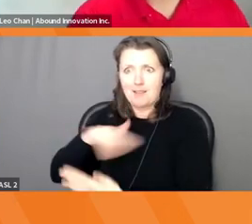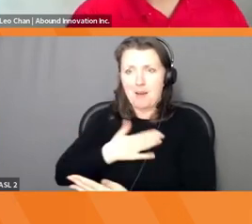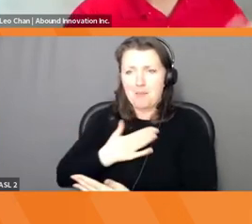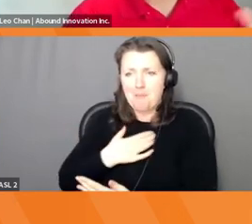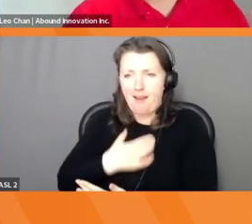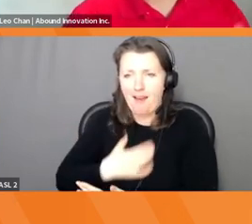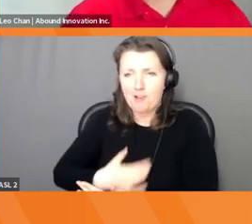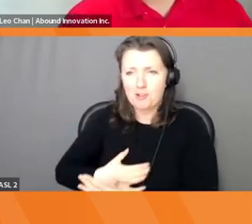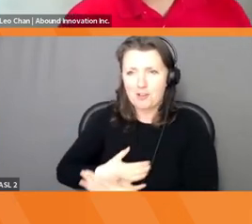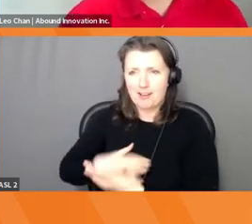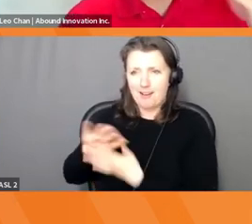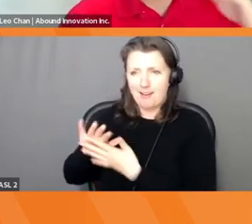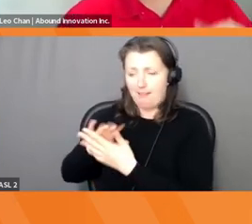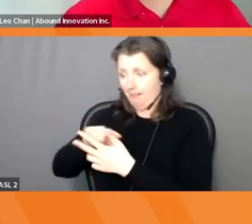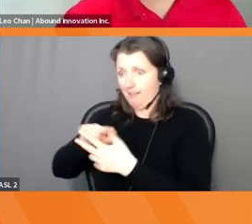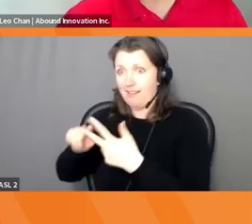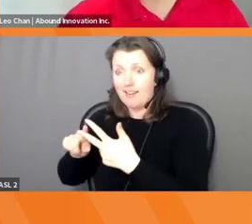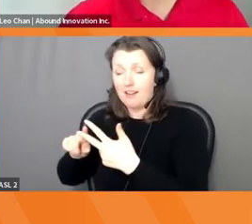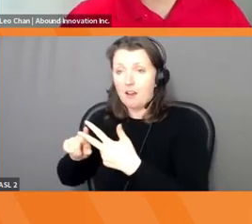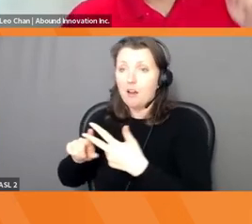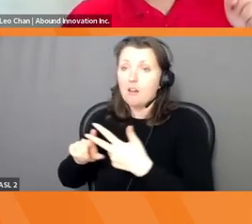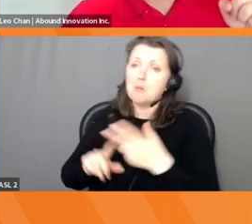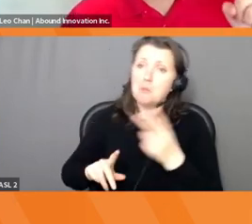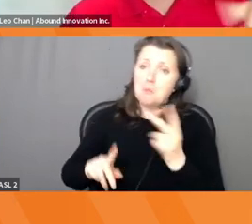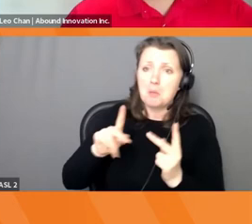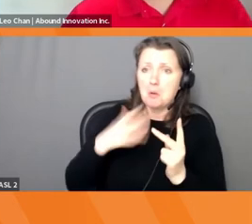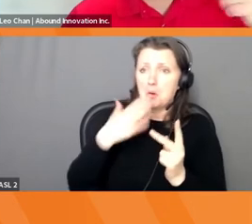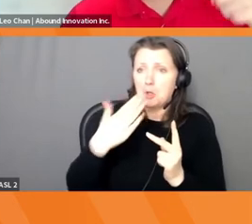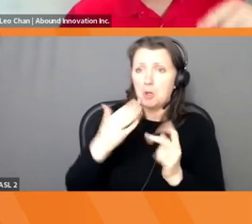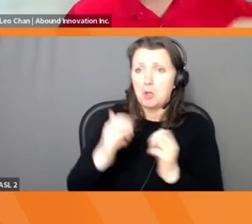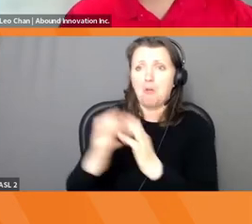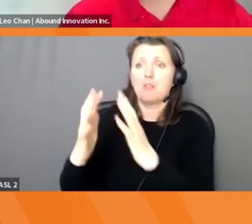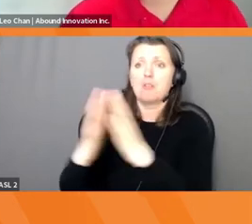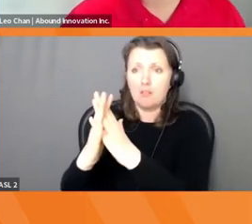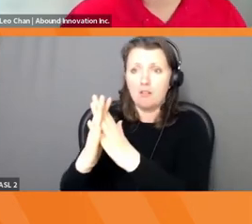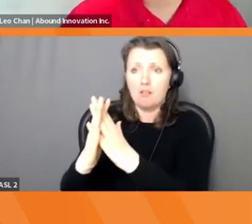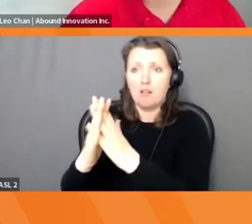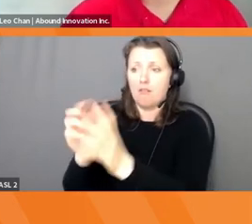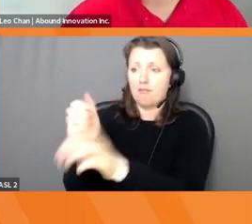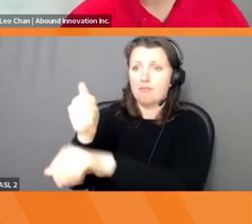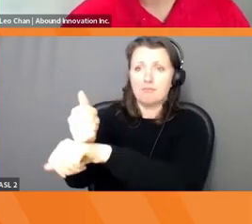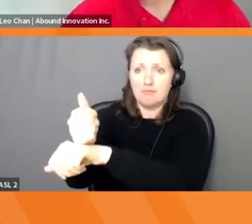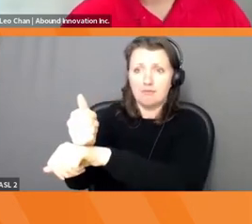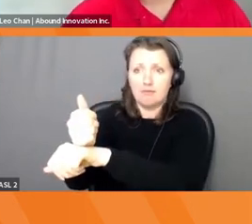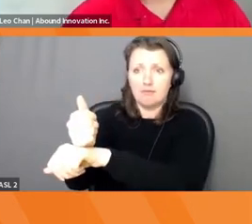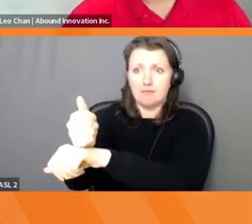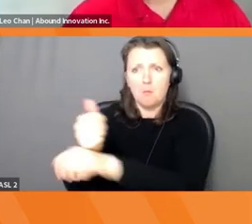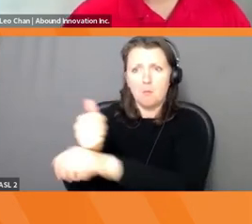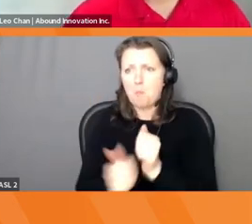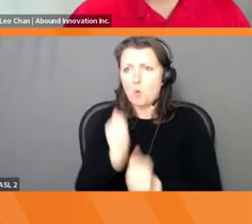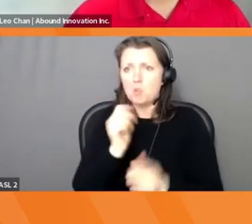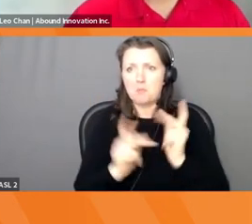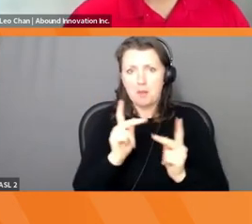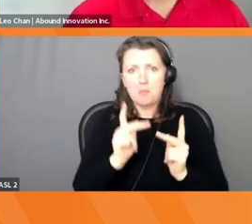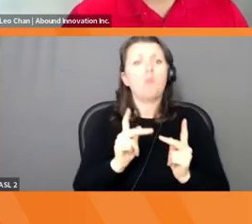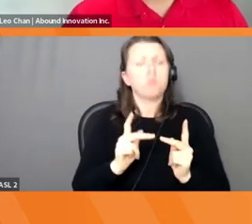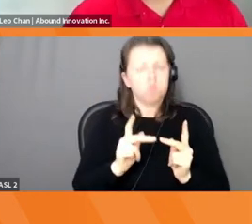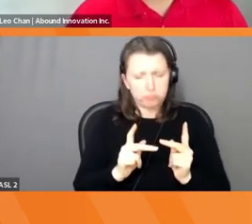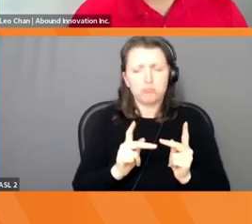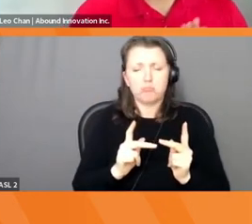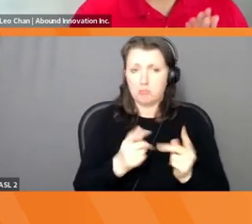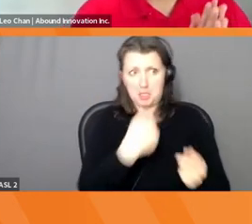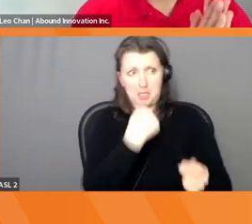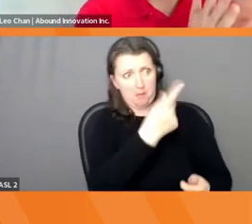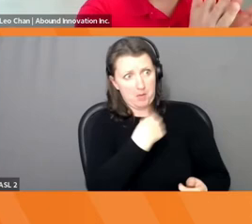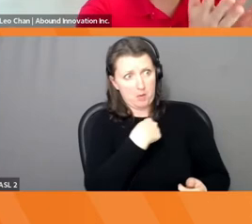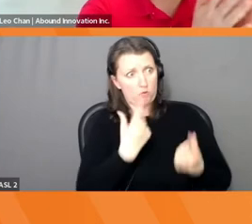need help with implementation, like people are pretty good with it. It's like, you tell me to do something, I gotcha, I gotcha, I gotta go. All right, so let's talk